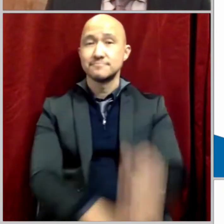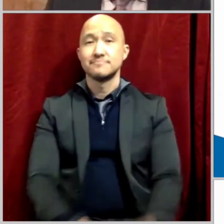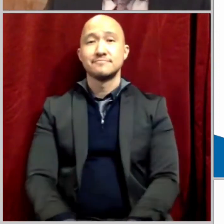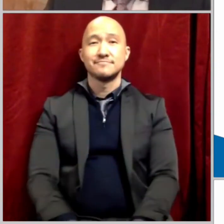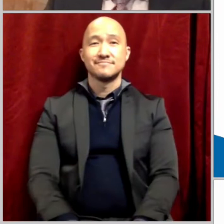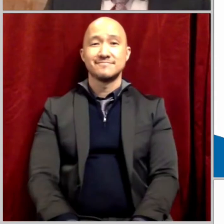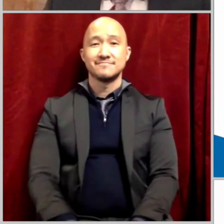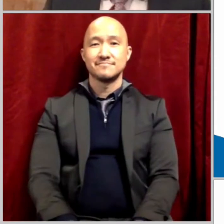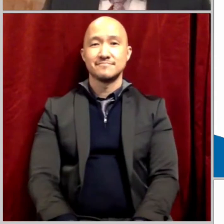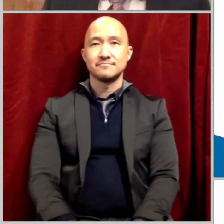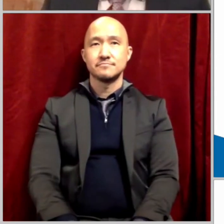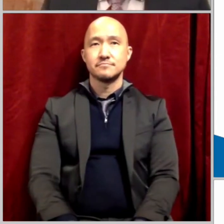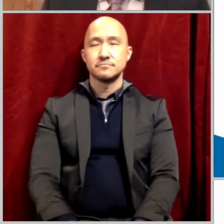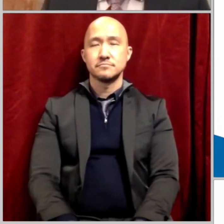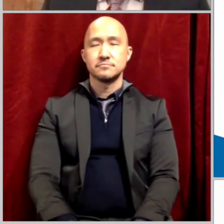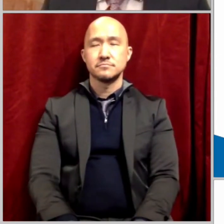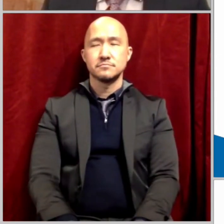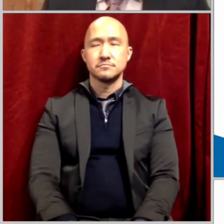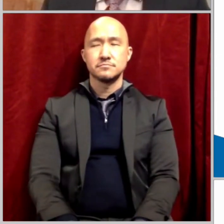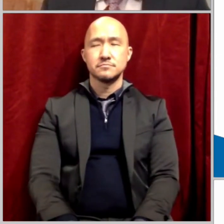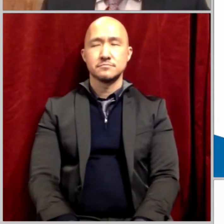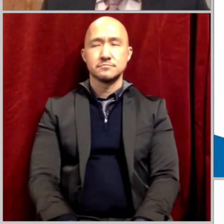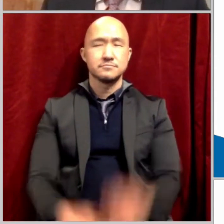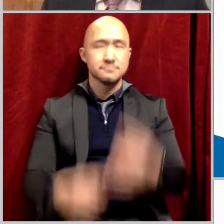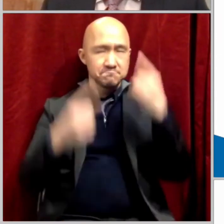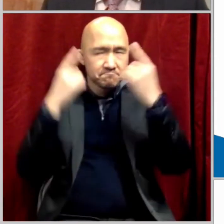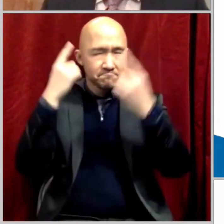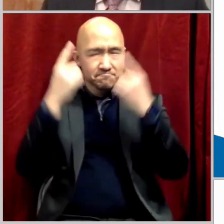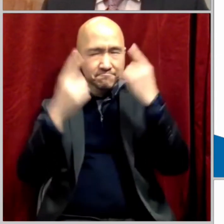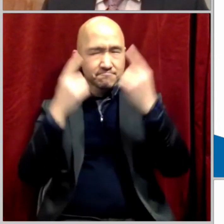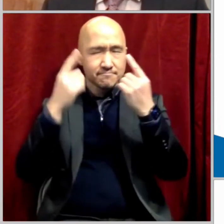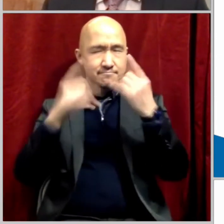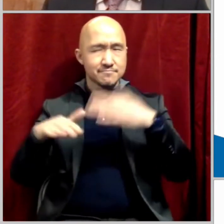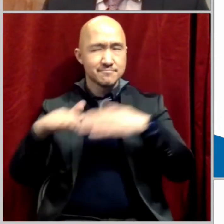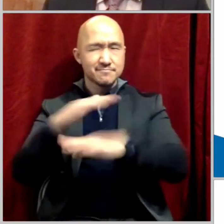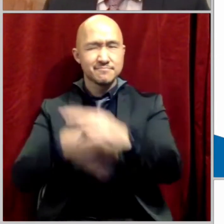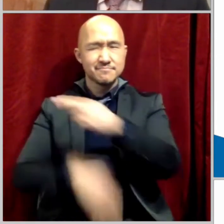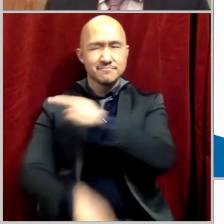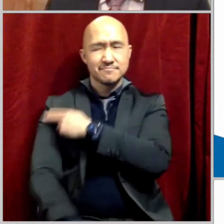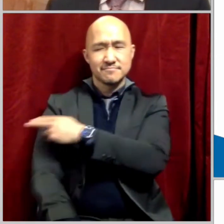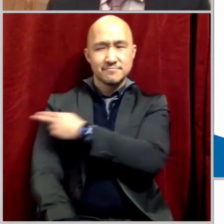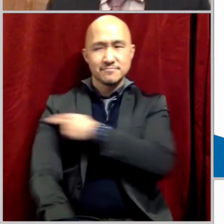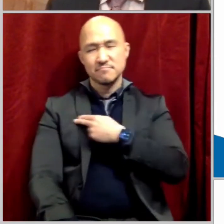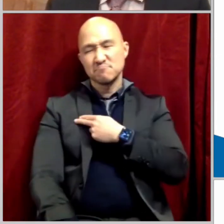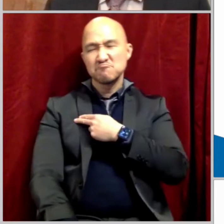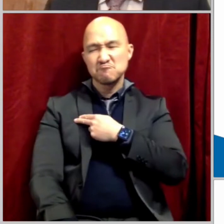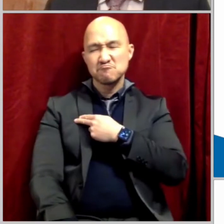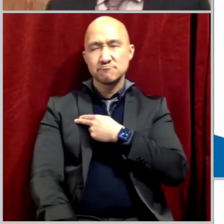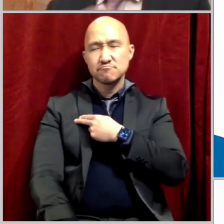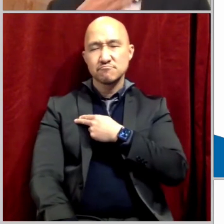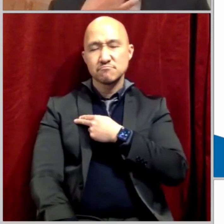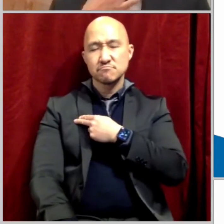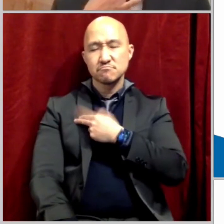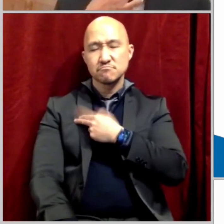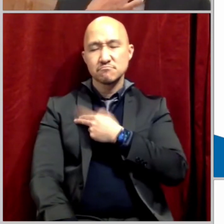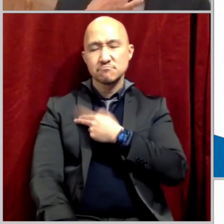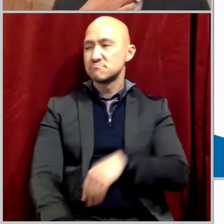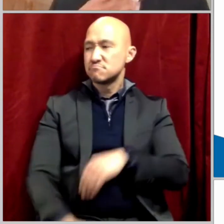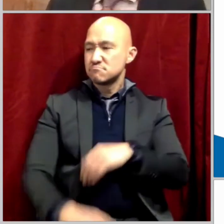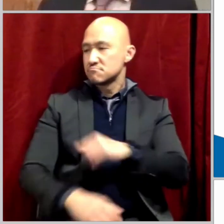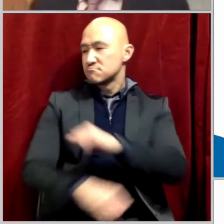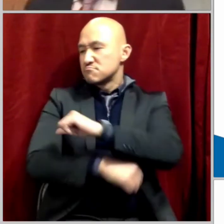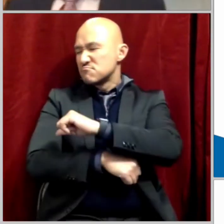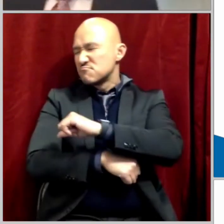I want you to imagine for a minute going into the hospital for a minor surgery procedure. Maybe to have your tonsils